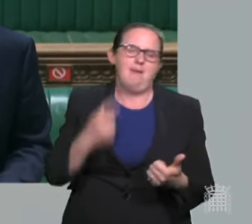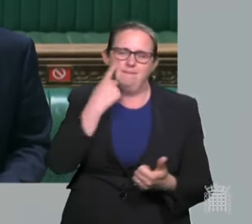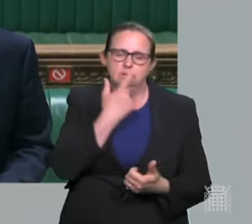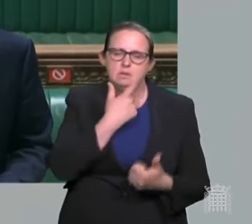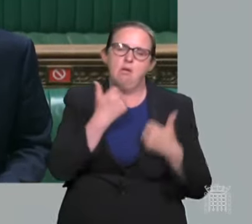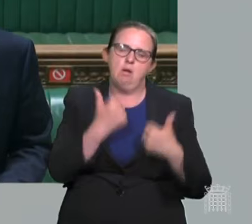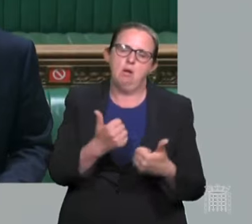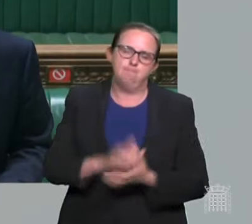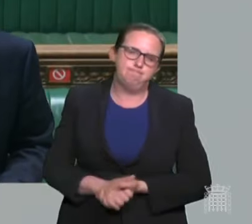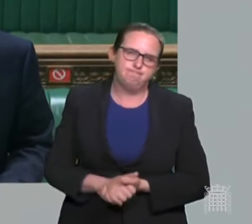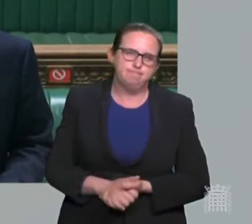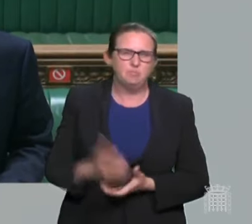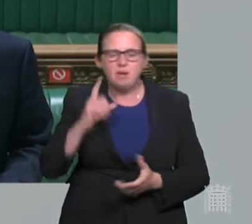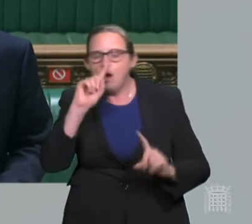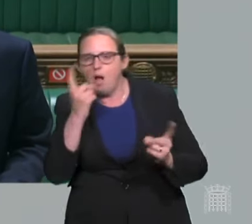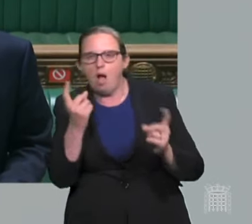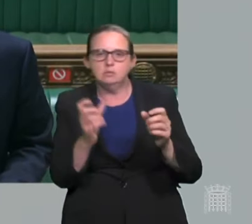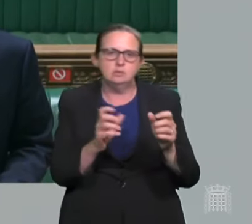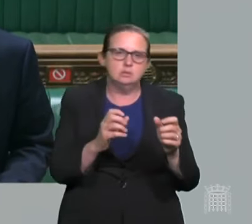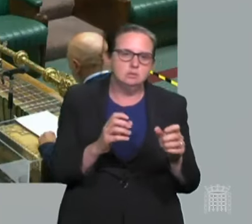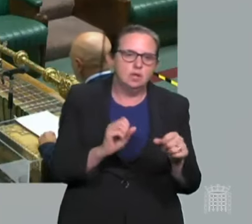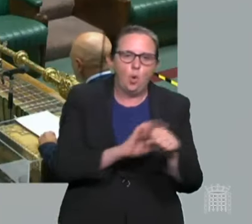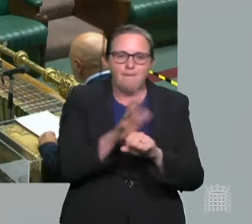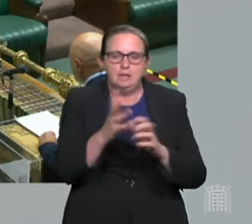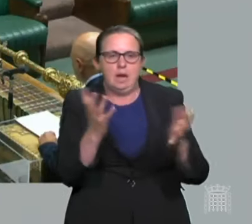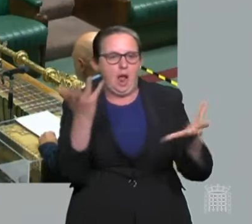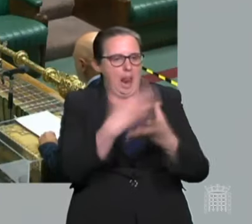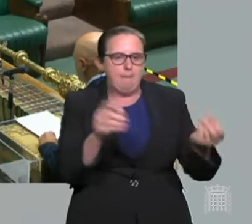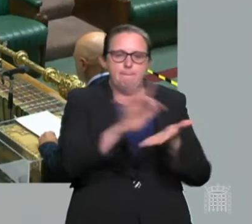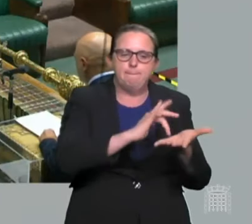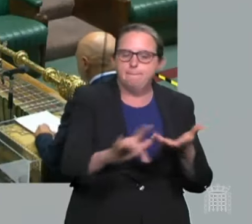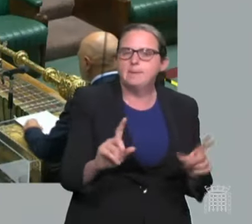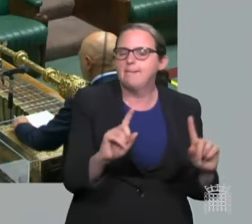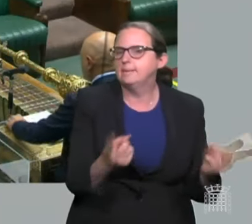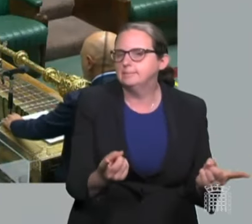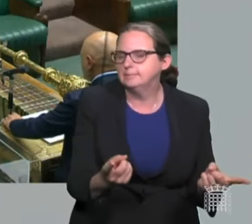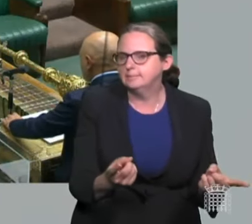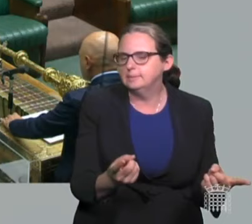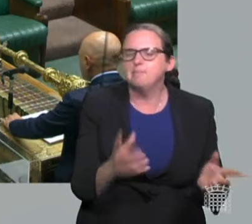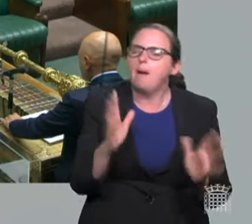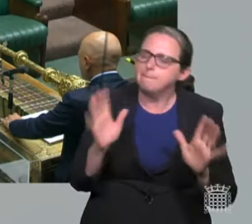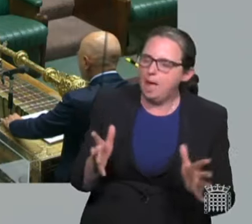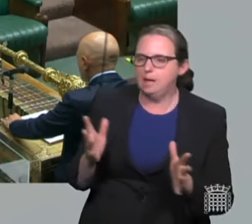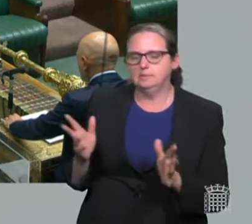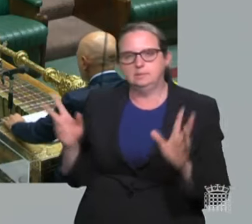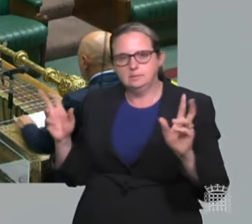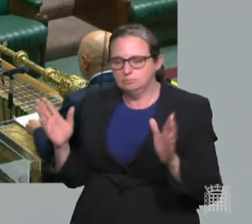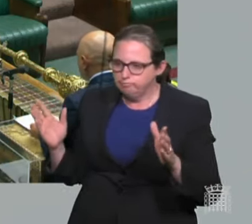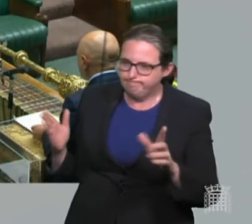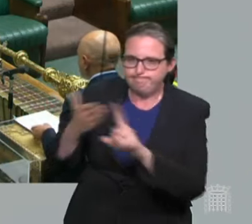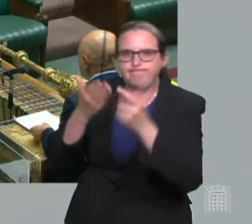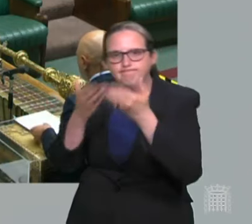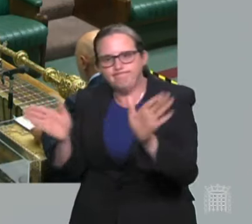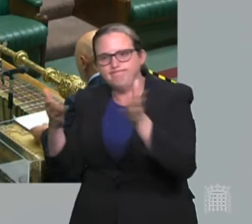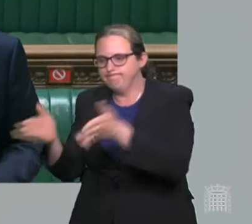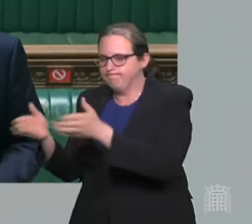no risk-free, absolutely risk-free way to move forward. But we do need to start returning things back towards normal and